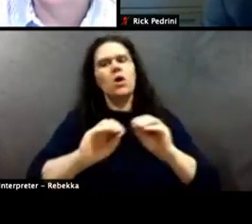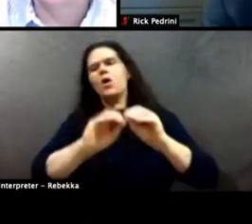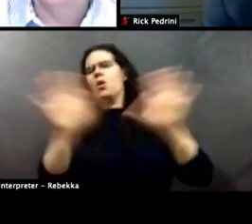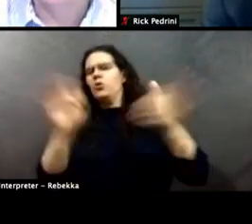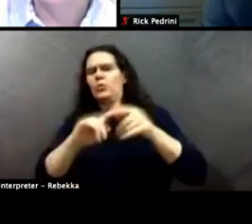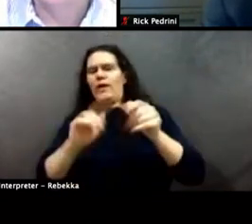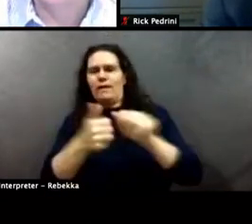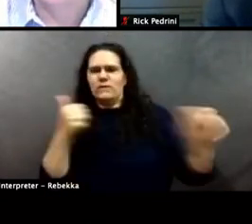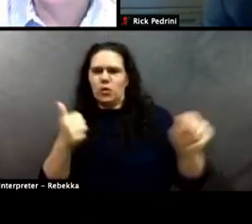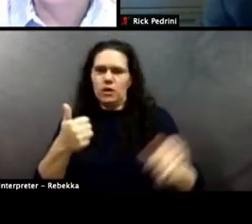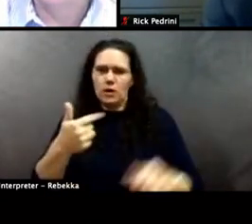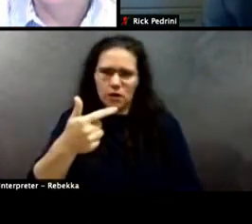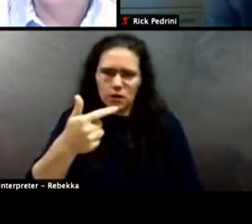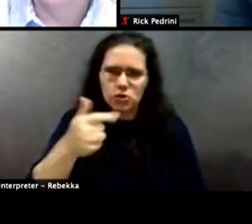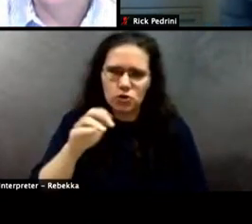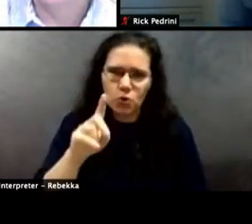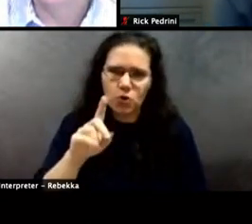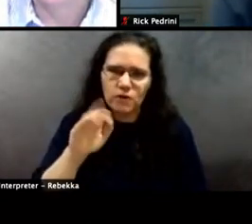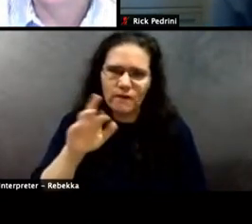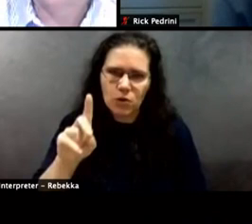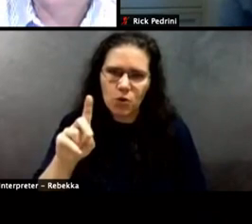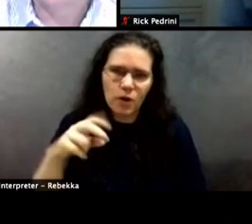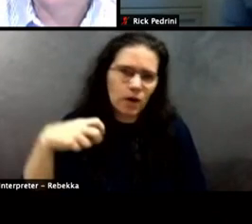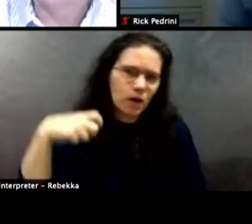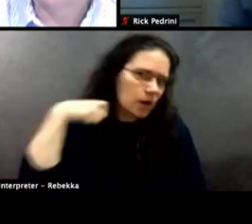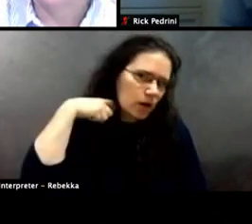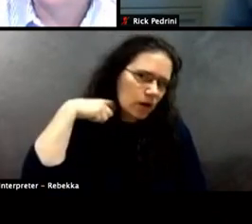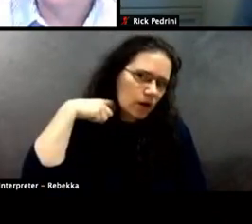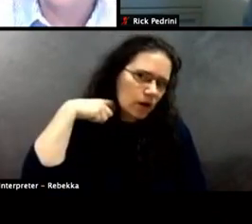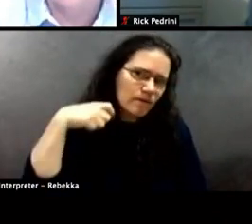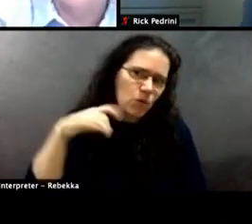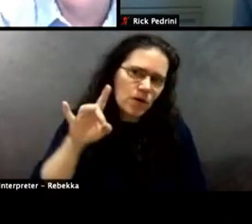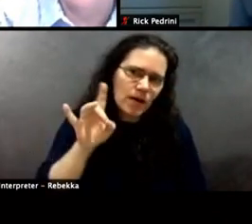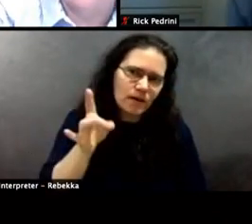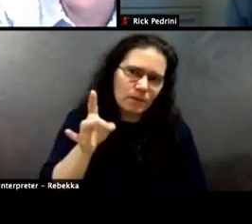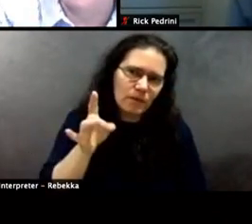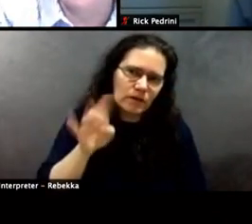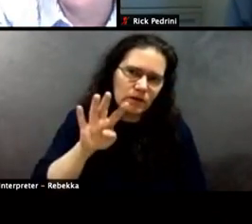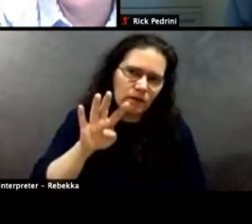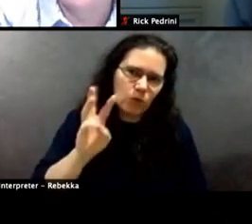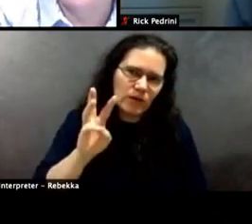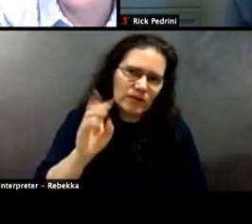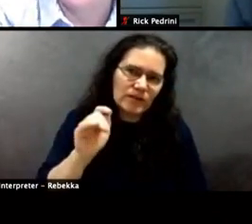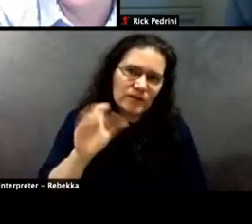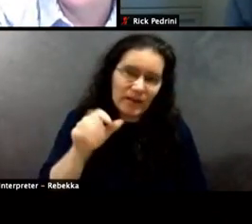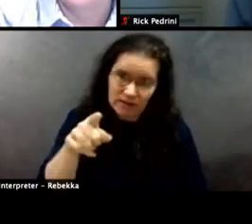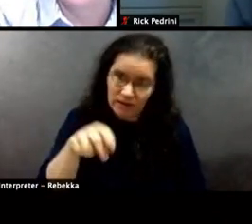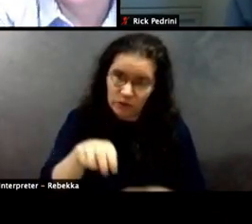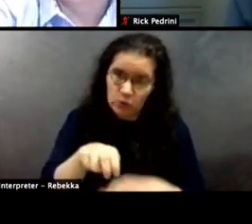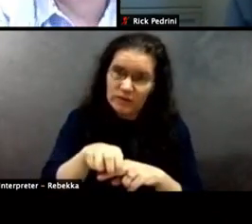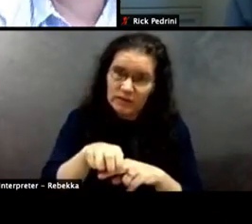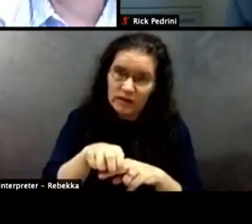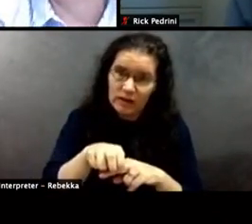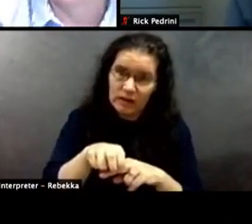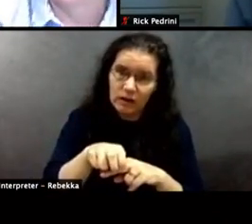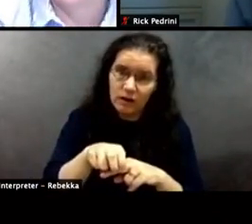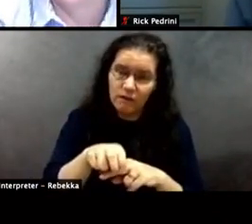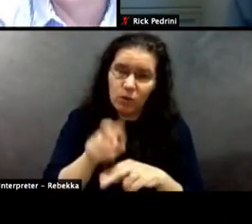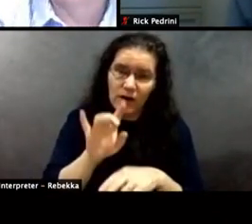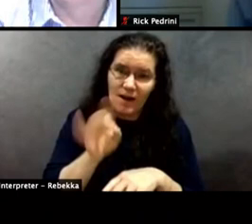minutes and 46 seconds with someone's knee on your neck. If you've ever sat still for eight minutes and 46 seconds by minute number